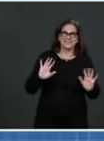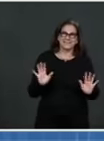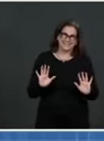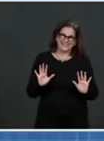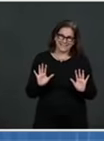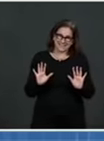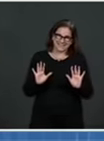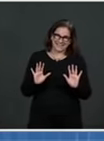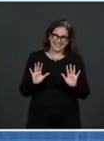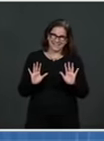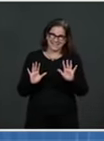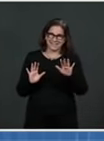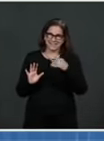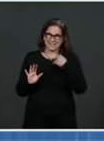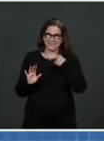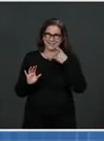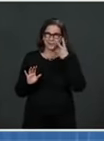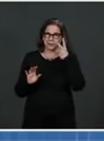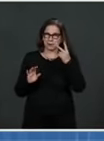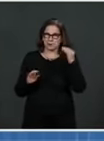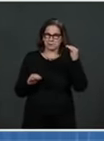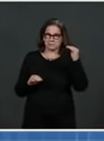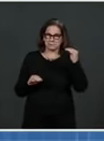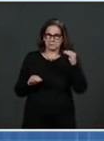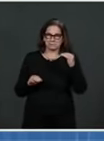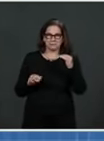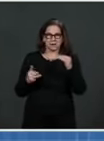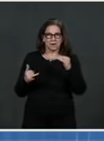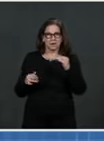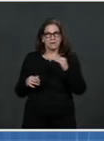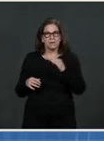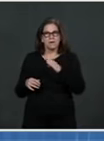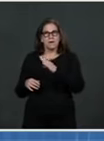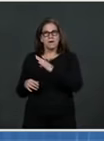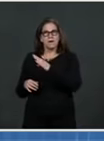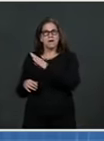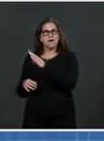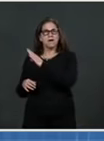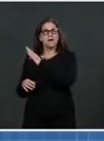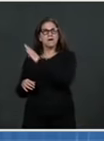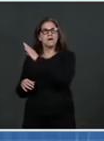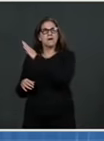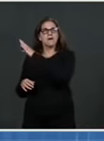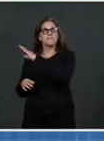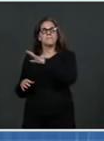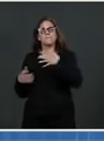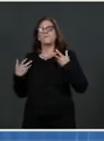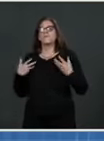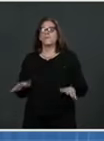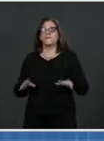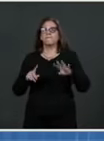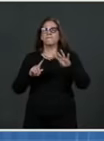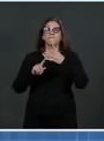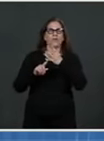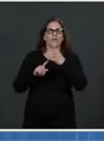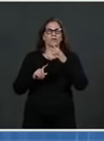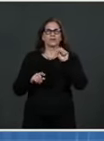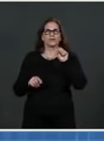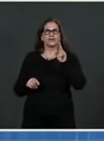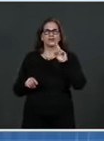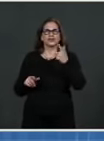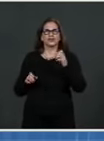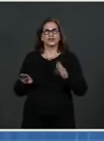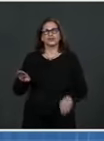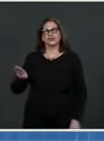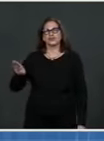increase that we hope doesn't turn into a surge is because we are really doing things prematurely right now with regard to opening